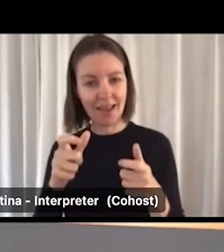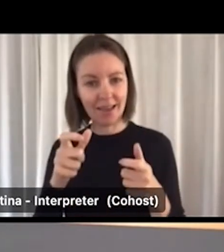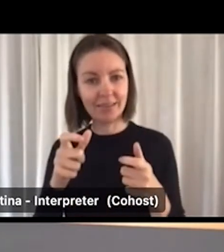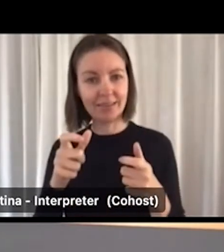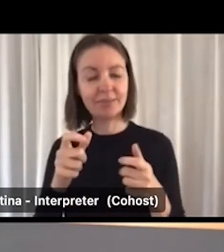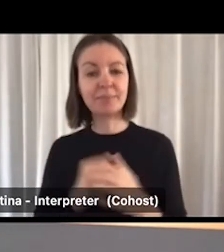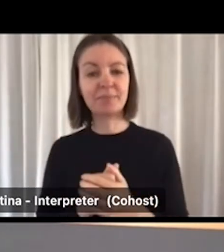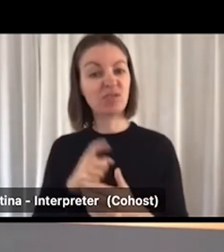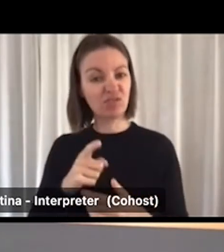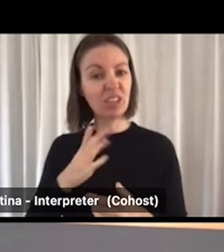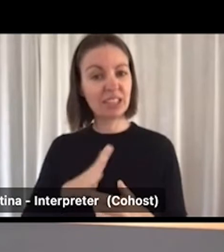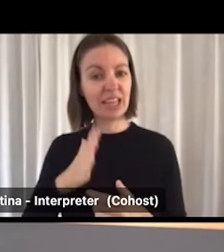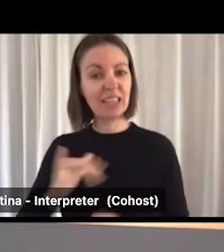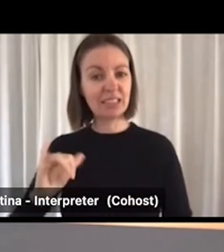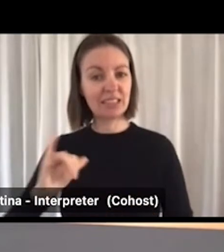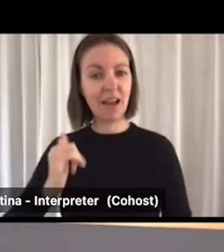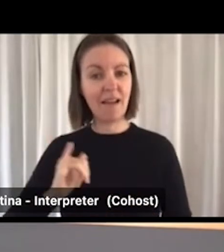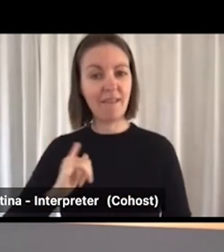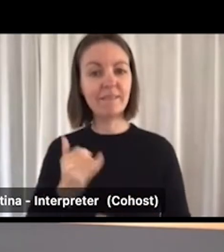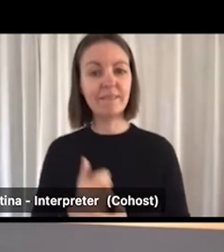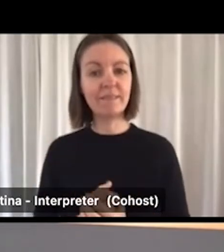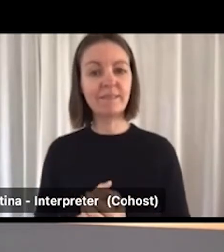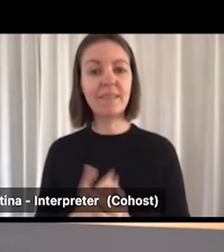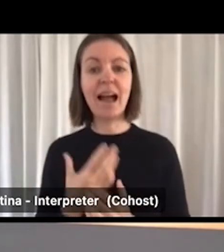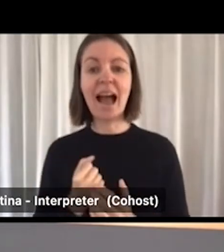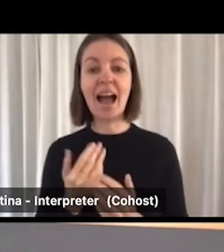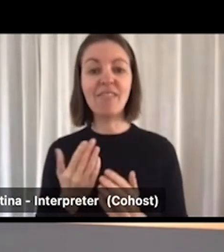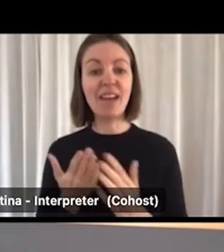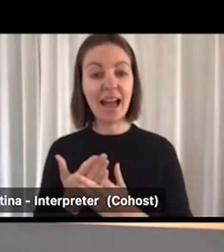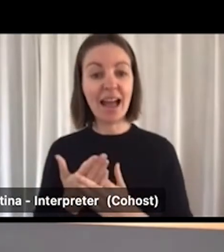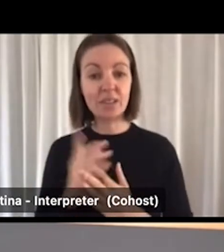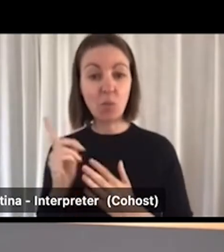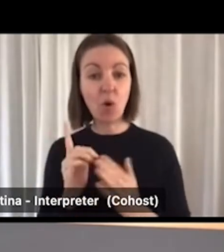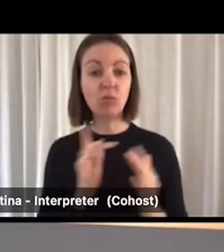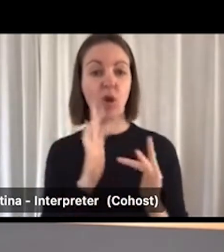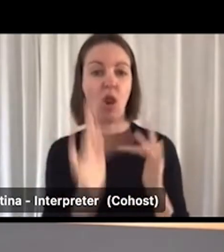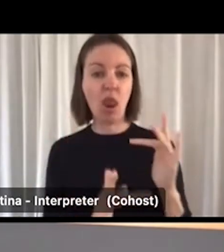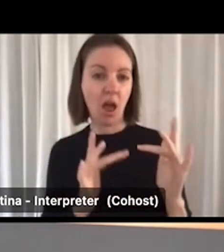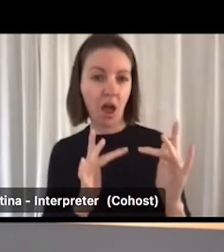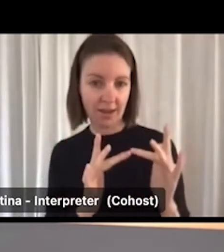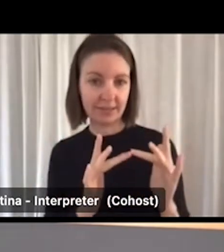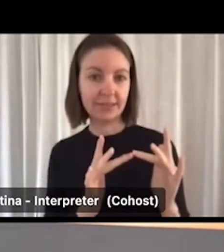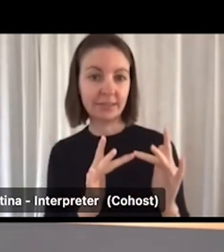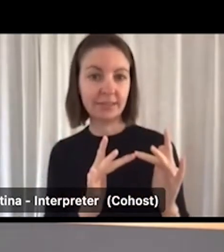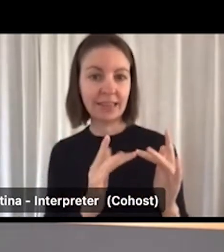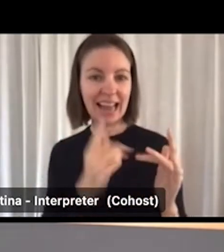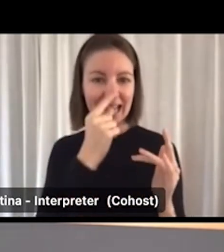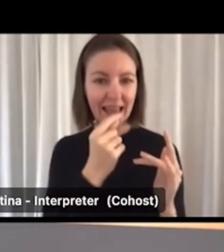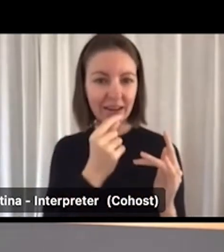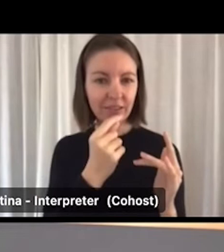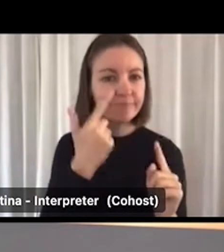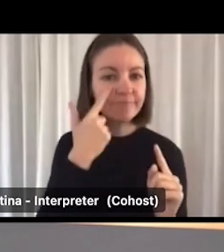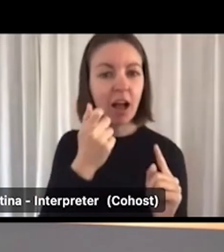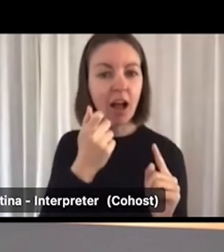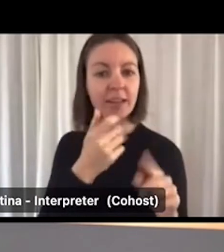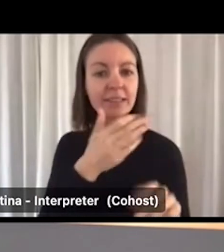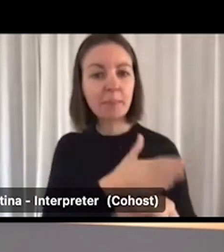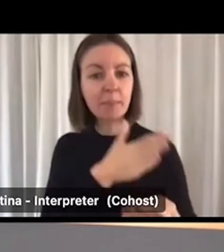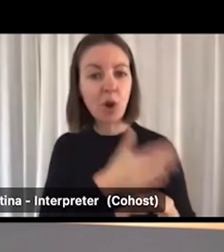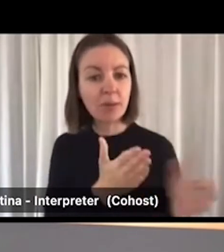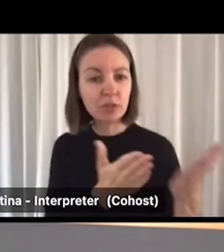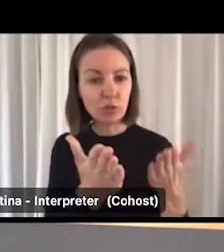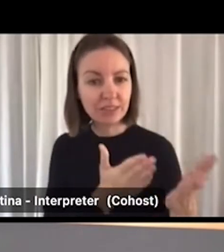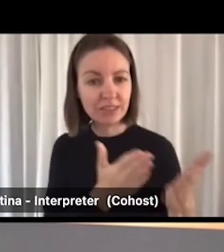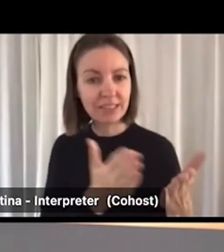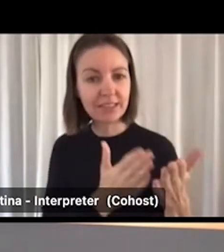And she needs staff. Anna has access to an online platform that will direct her to employment services that best suit her needs.